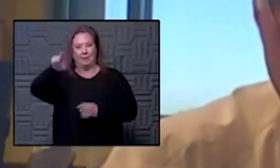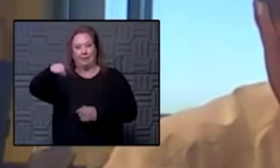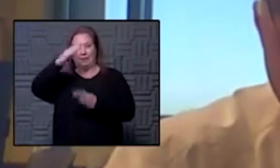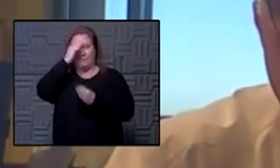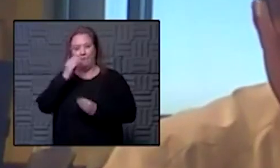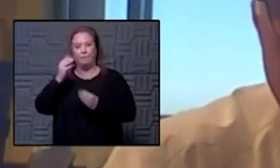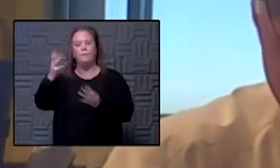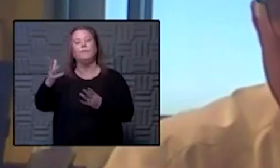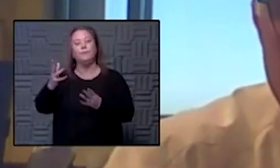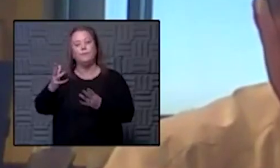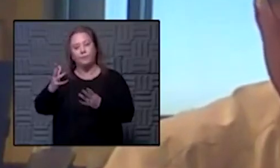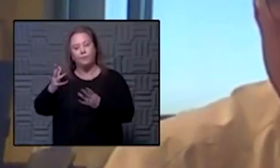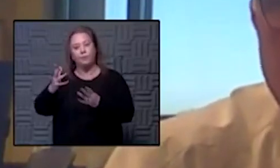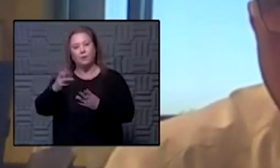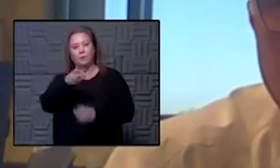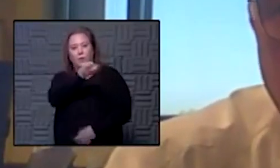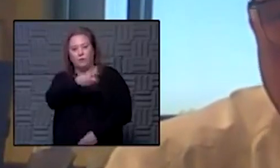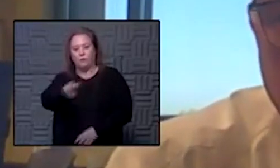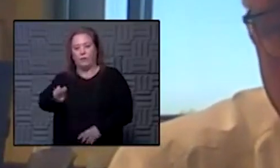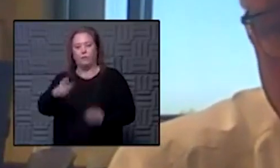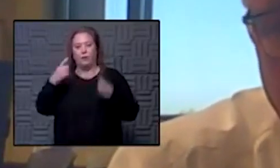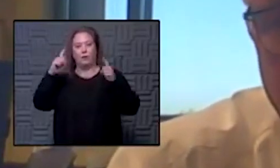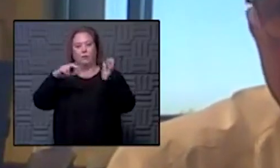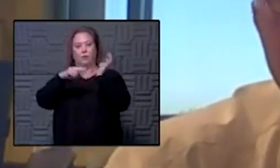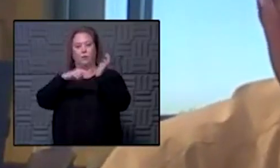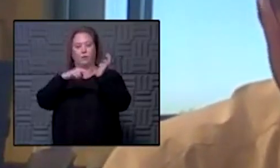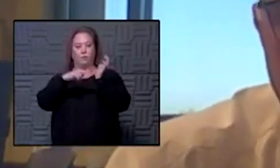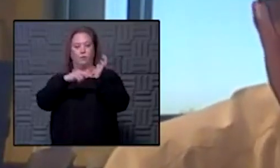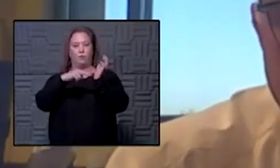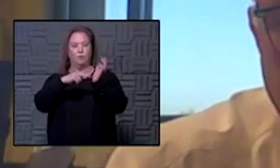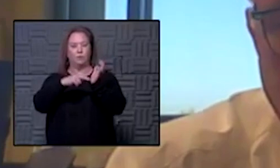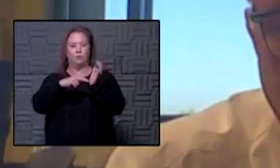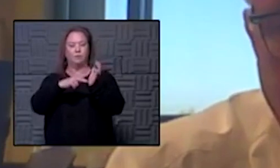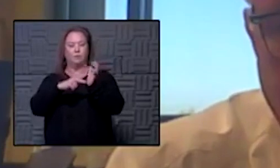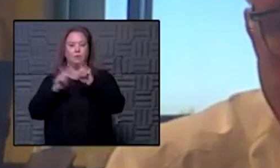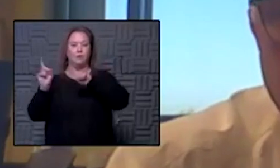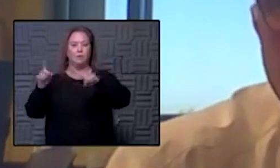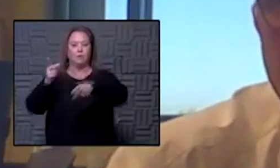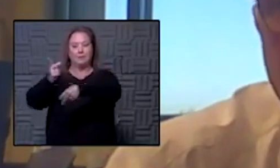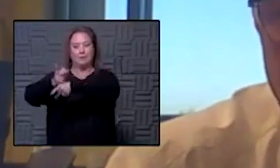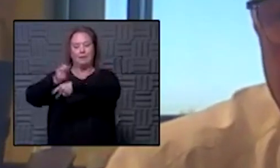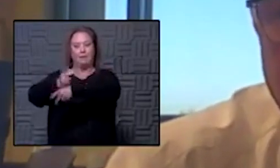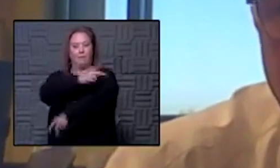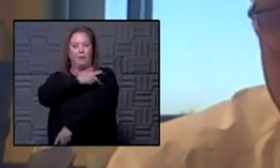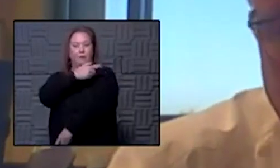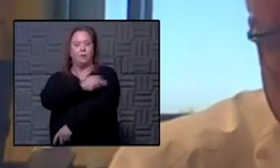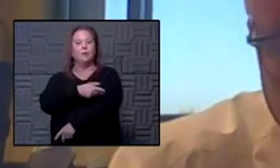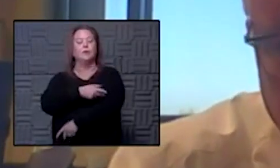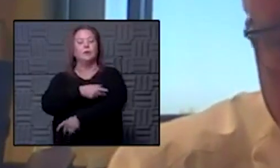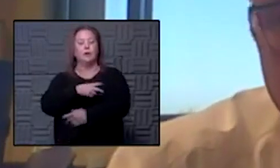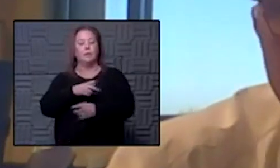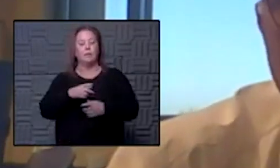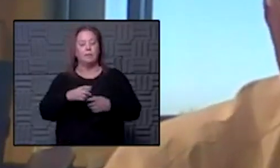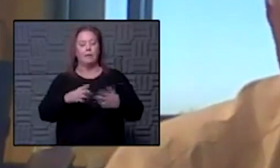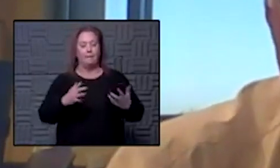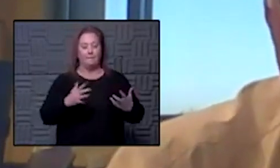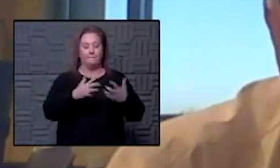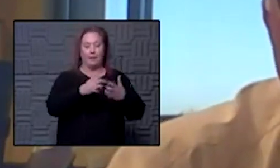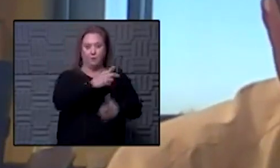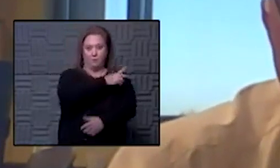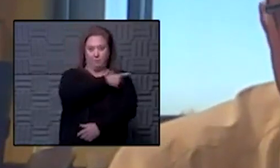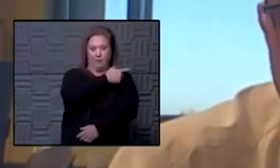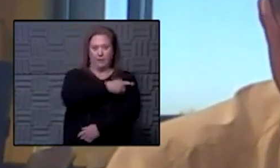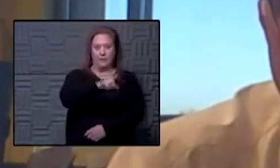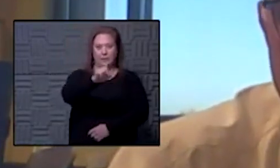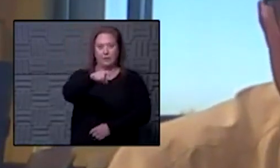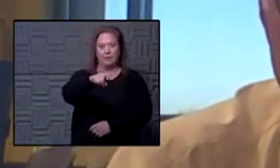for them to affect the transfer so that those nurses for example can go back to taking care of patients they'll match the patient needs with the